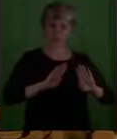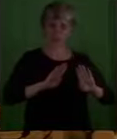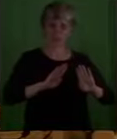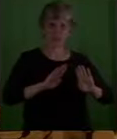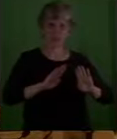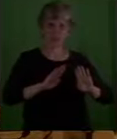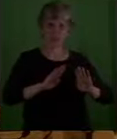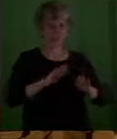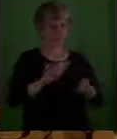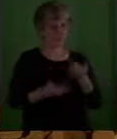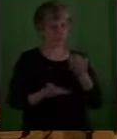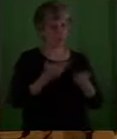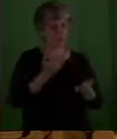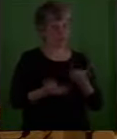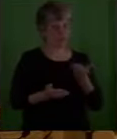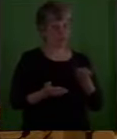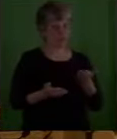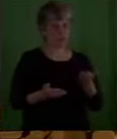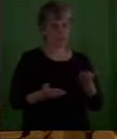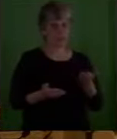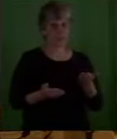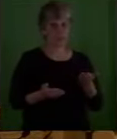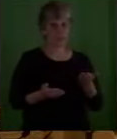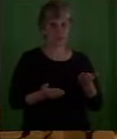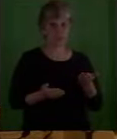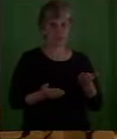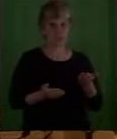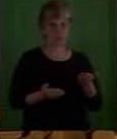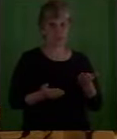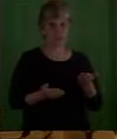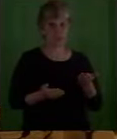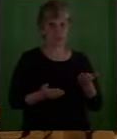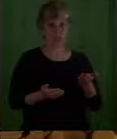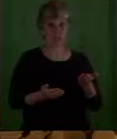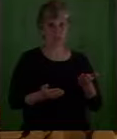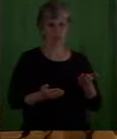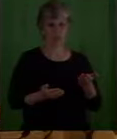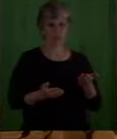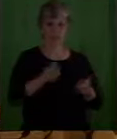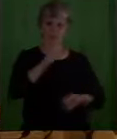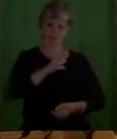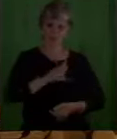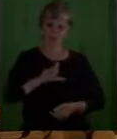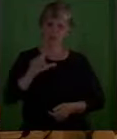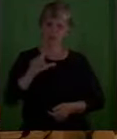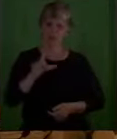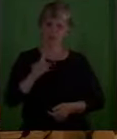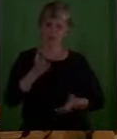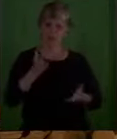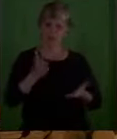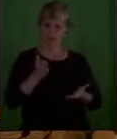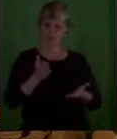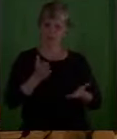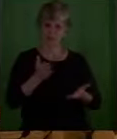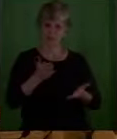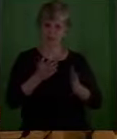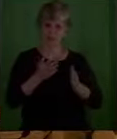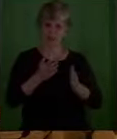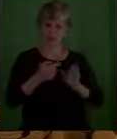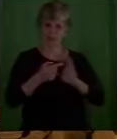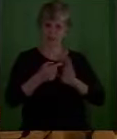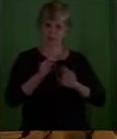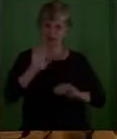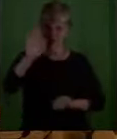Whatever that concern is the Lord is interested in showing His face through that.